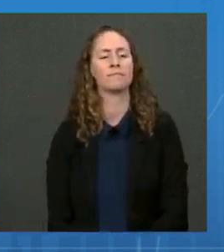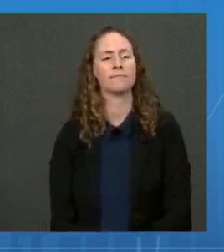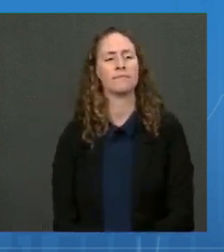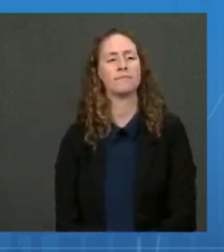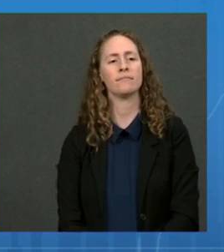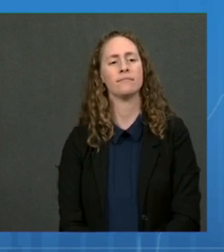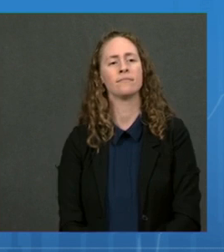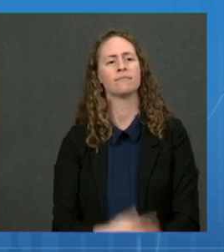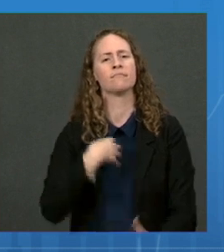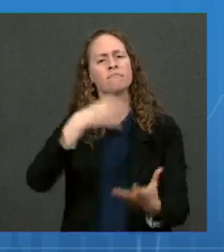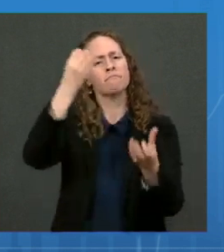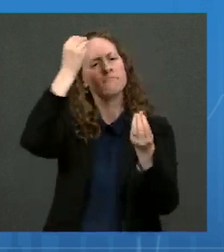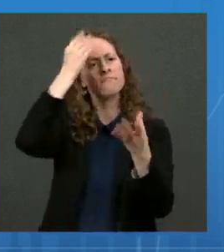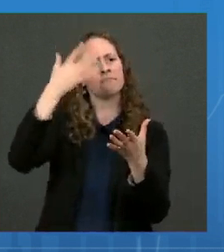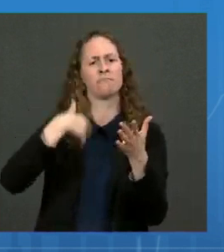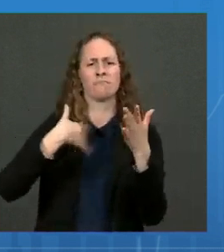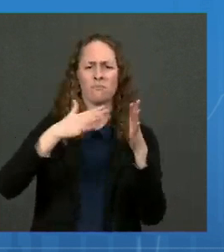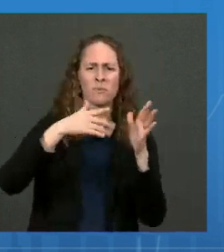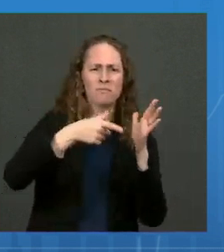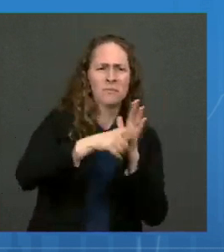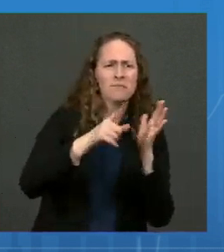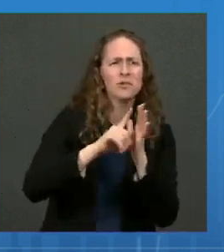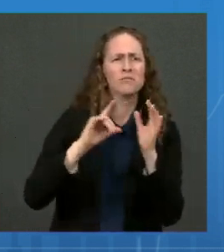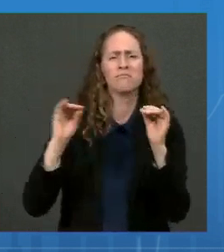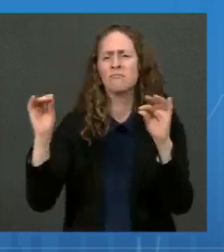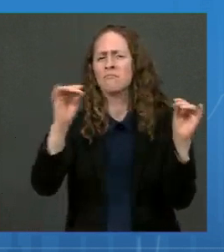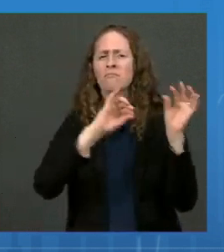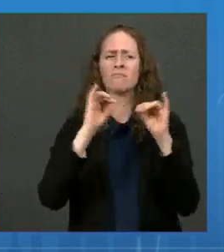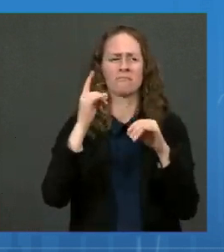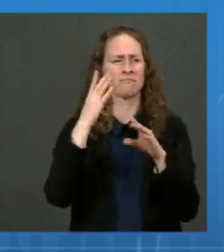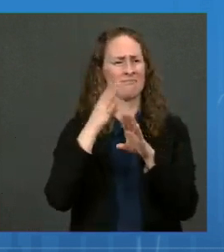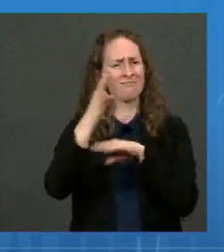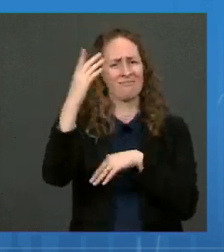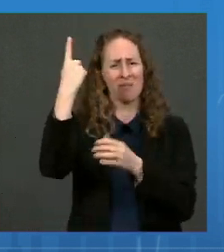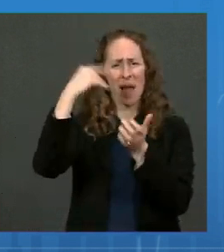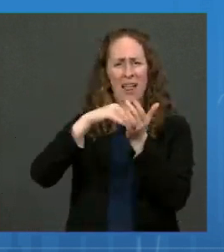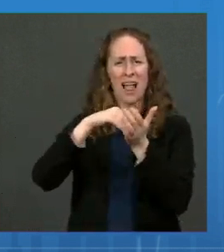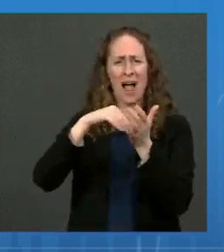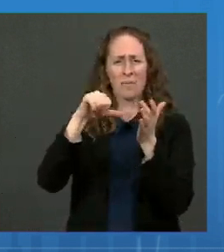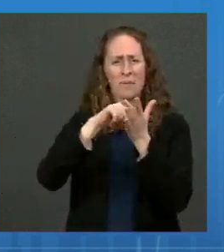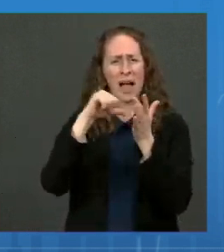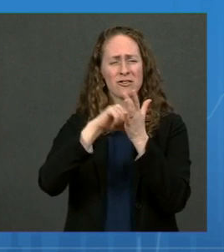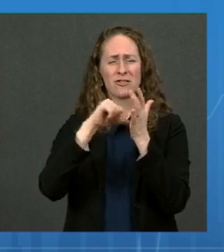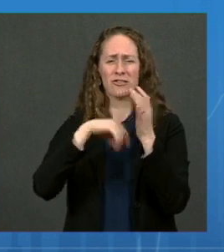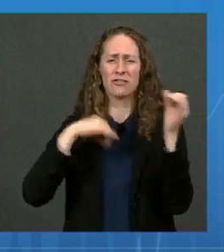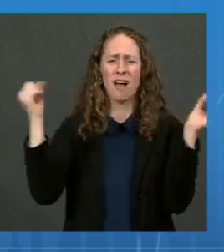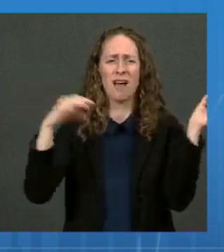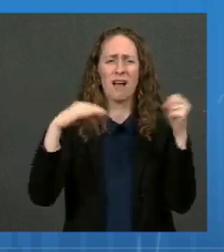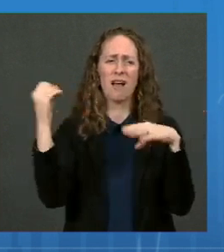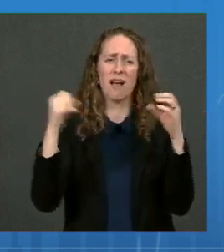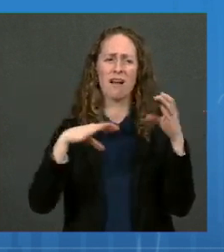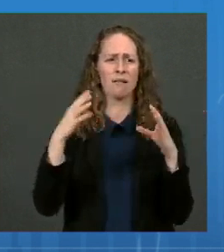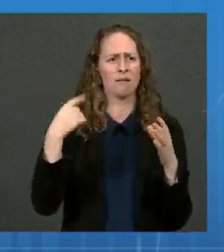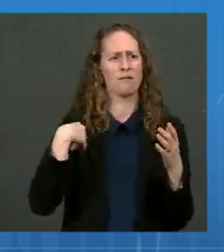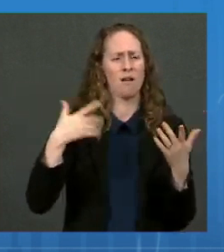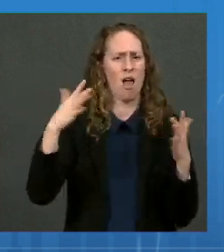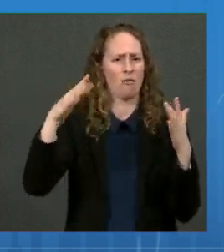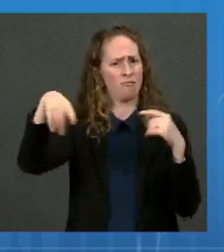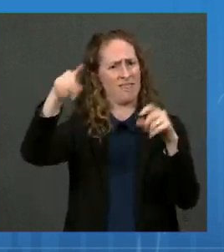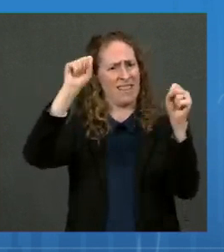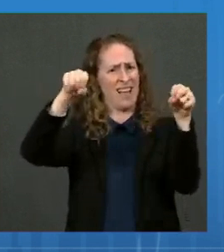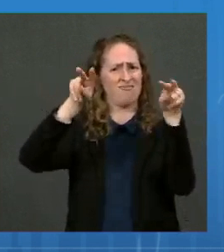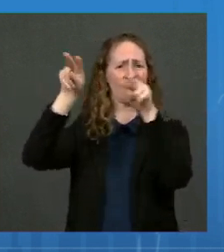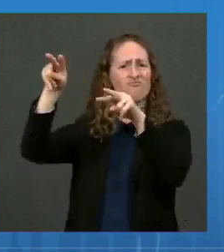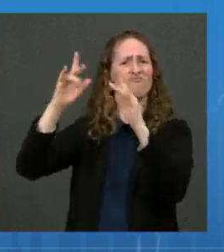review, the thousands of pages of data, the expert committees, and the fact that this is open to the public, they should all bolster our